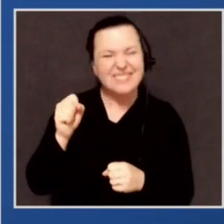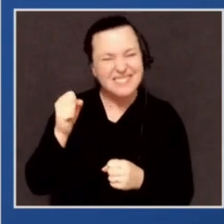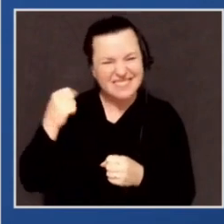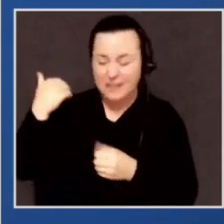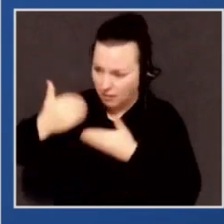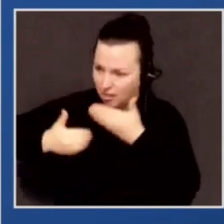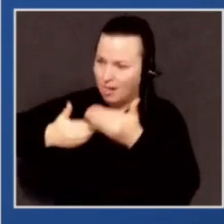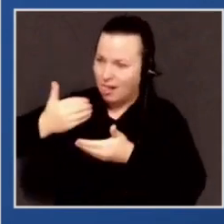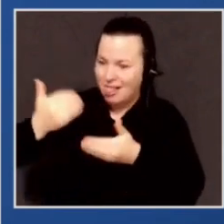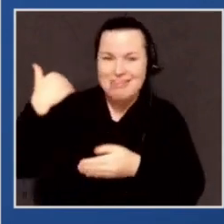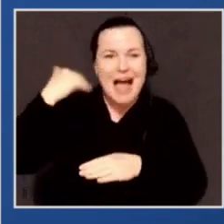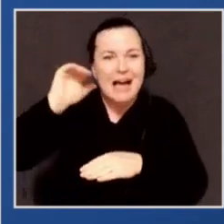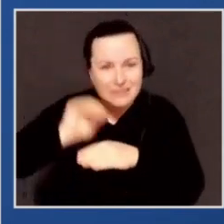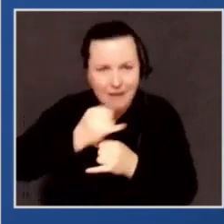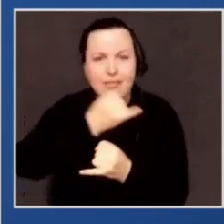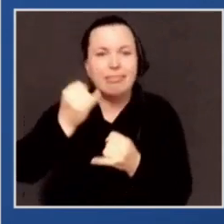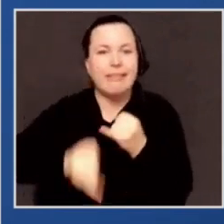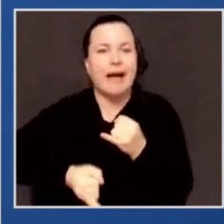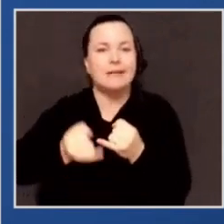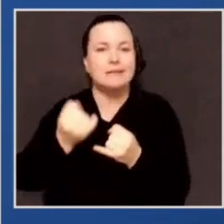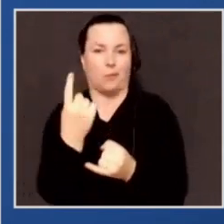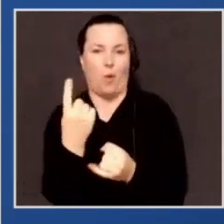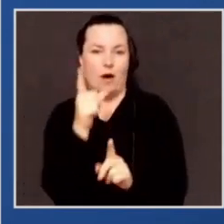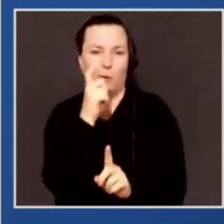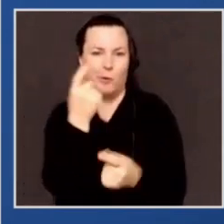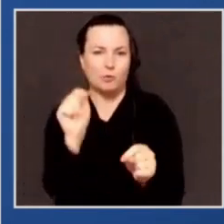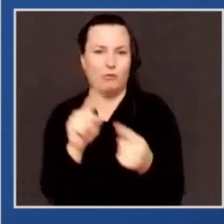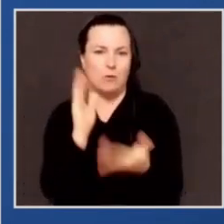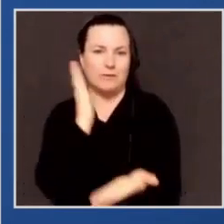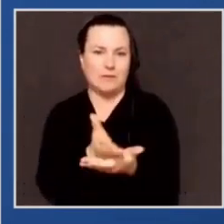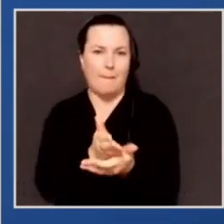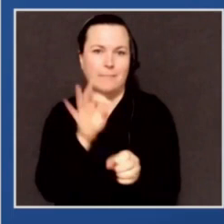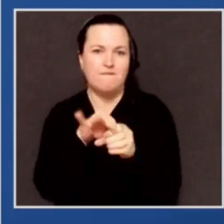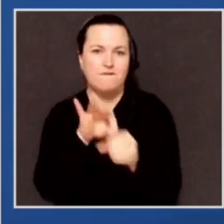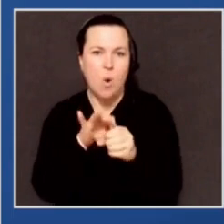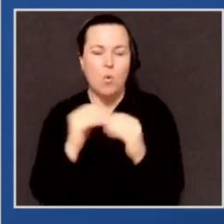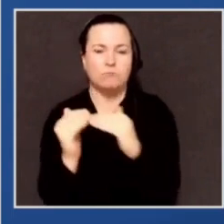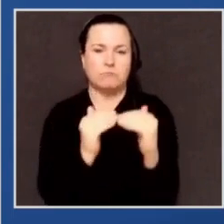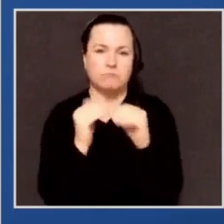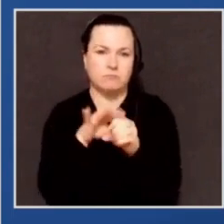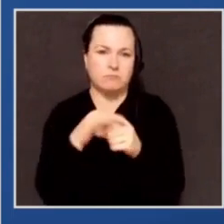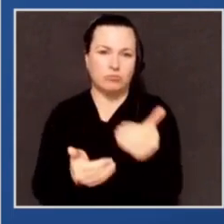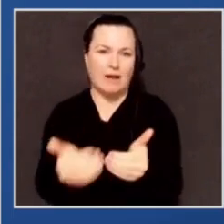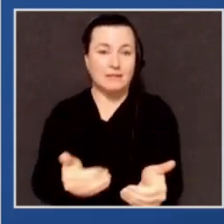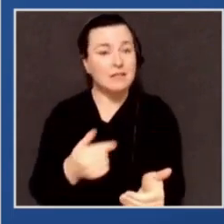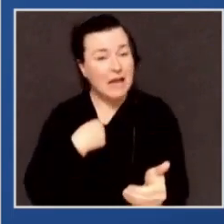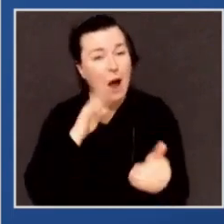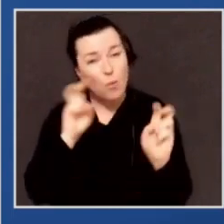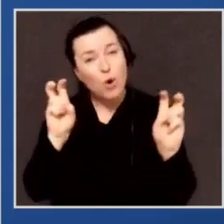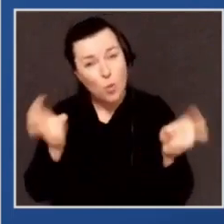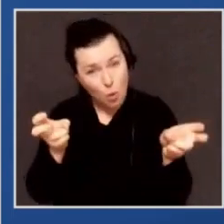venture. Let me just, if I could, quote Donald Trump precisely as he spoke last night.